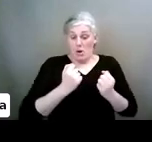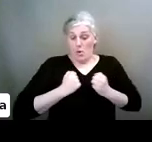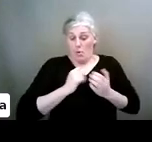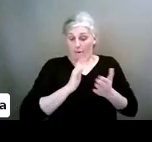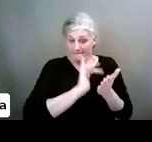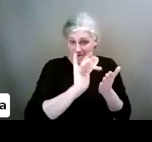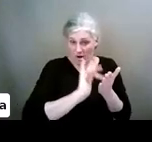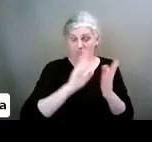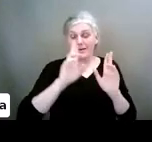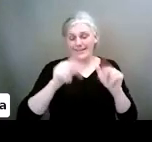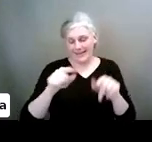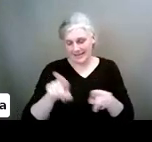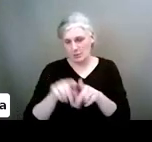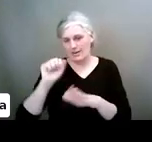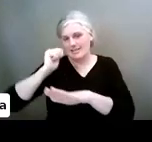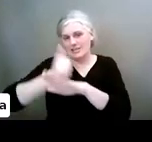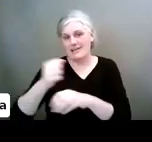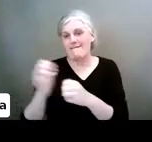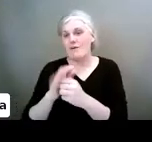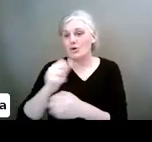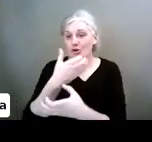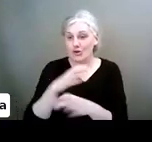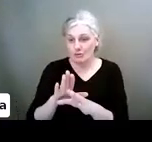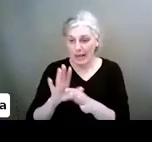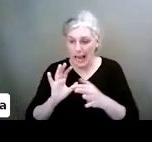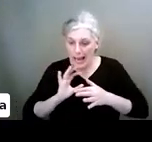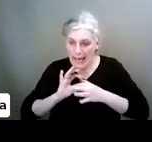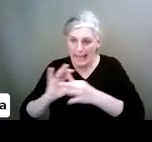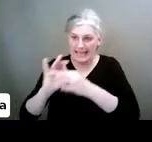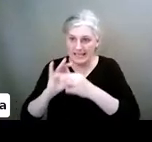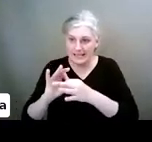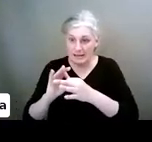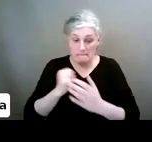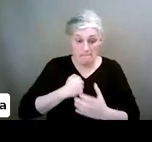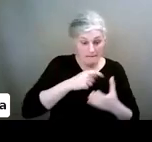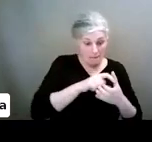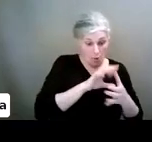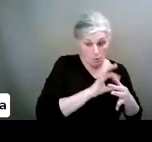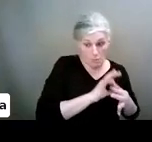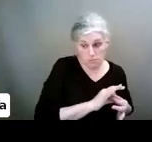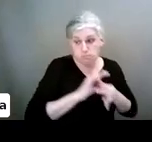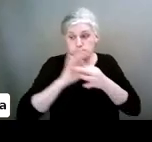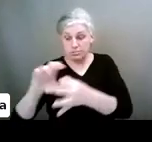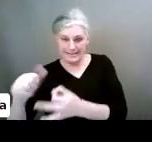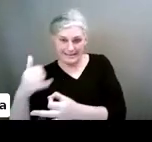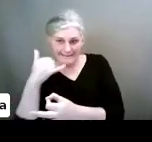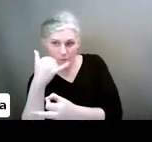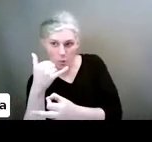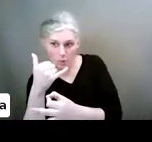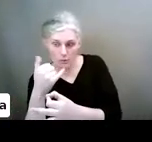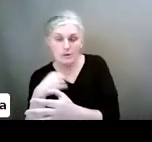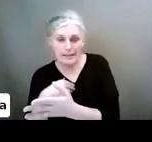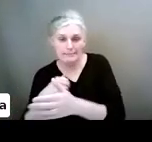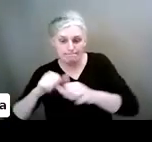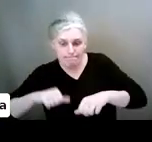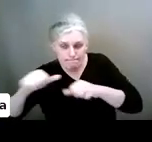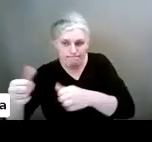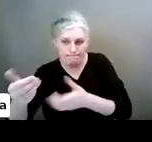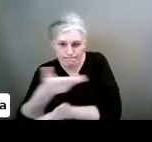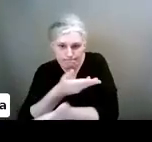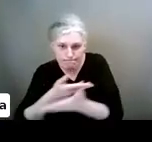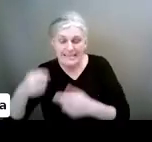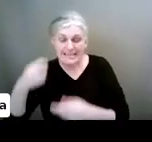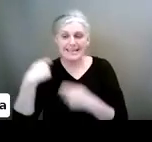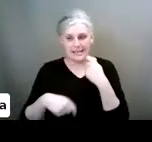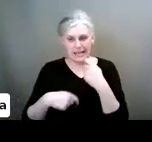can also set up your children and connect their devices to your device. It will guide you through under screen time and it